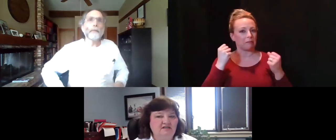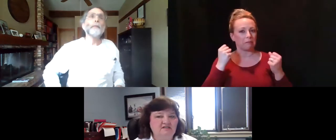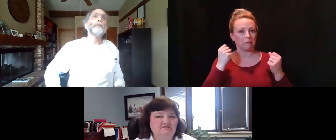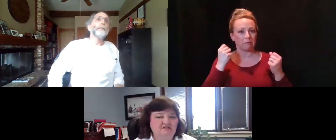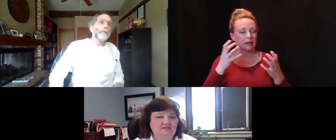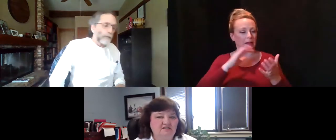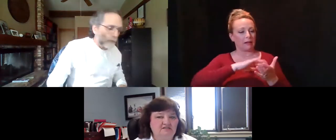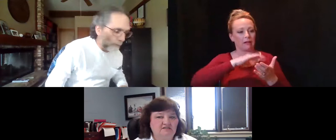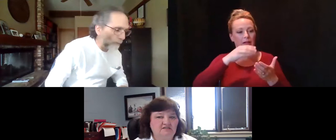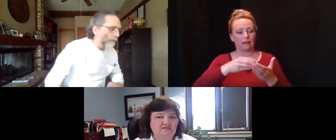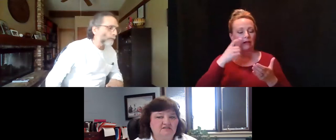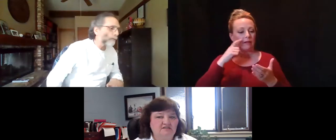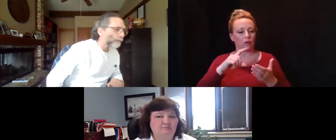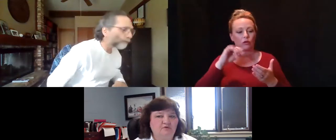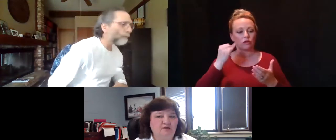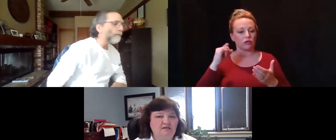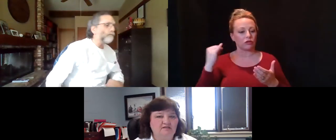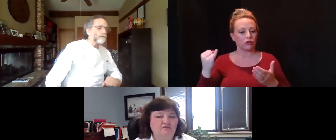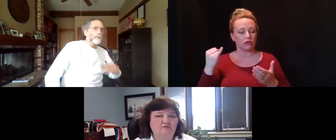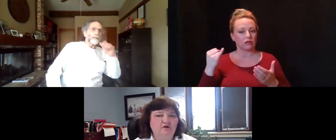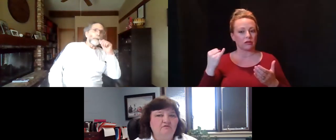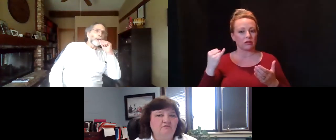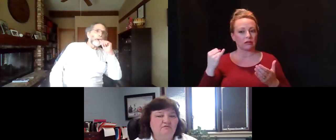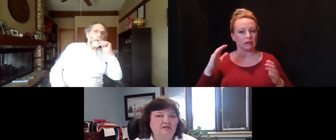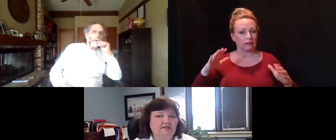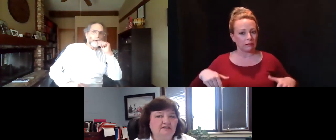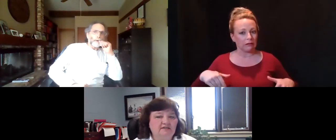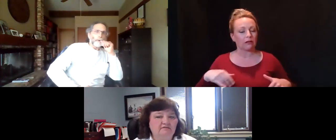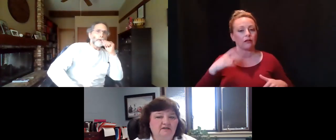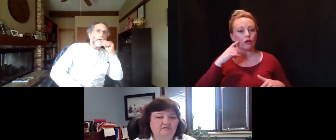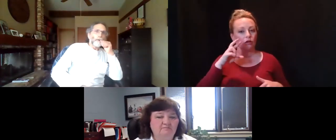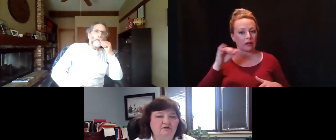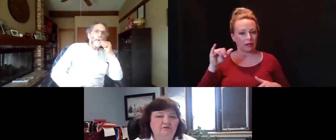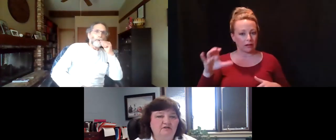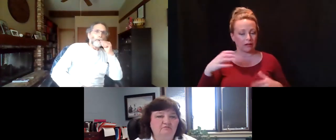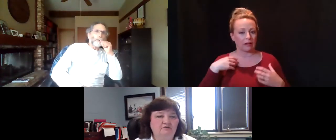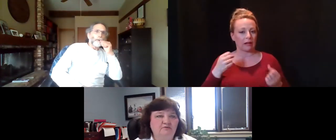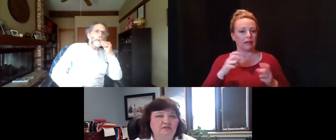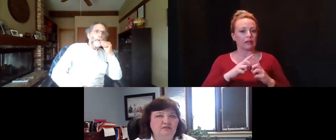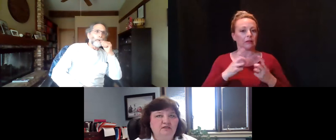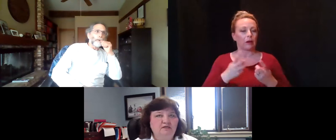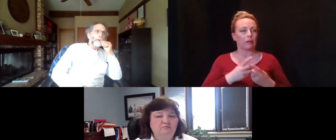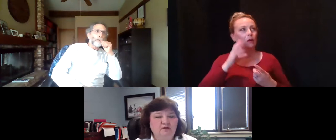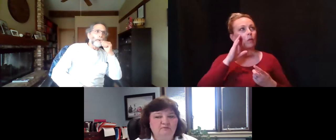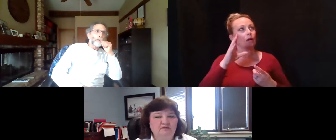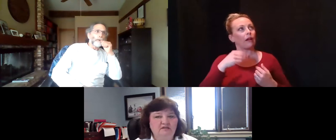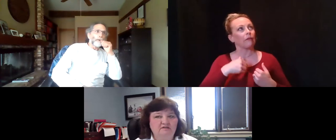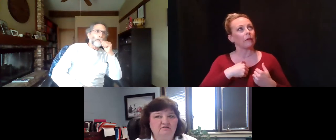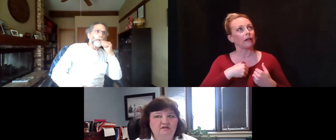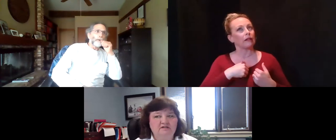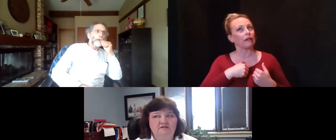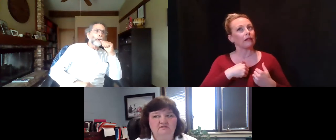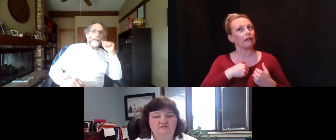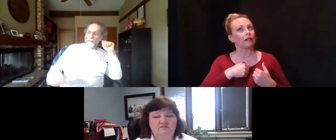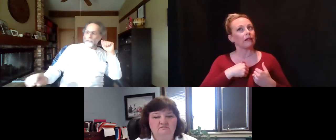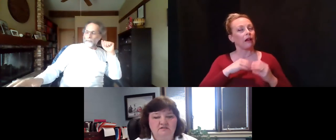allocation of Johnson & Johnson to this point. So for Rock Island County Health Department, it would have been probably under